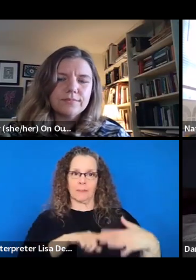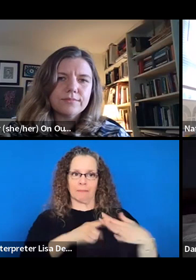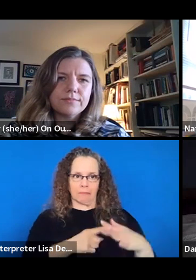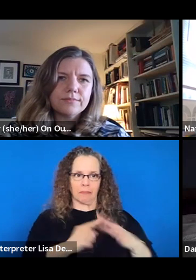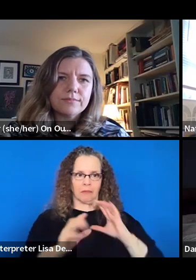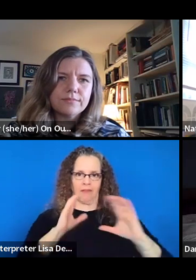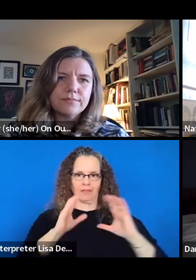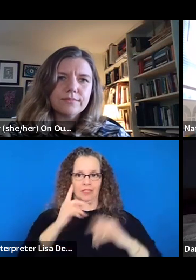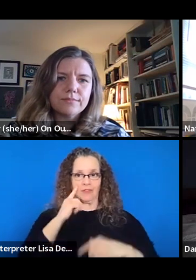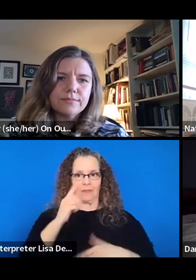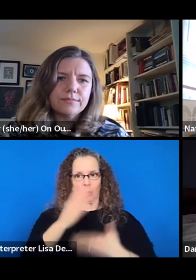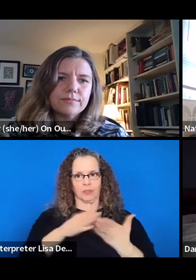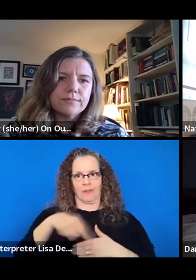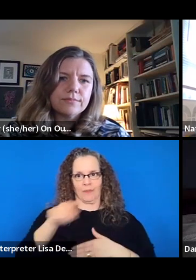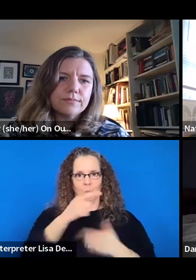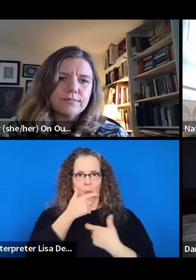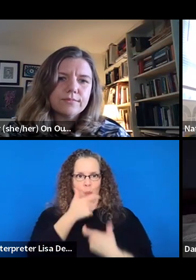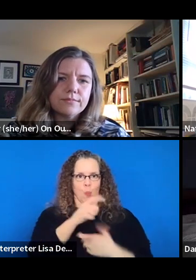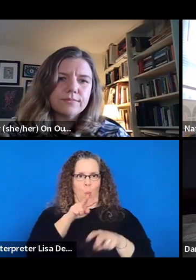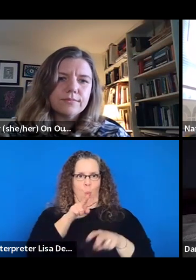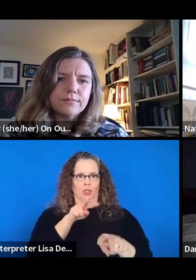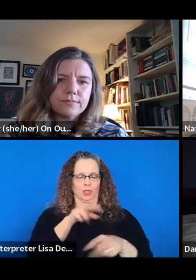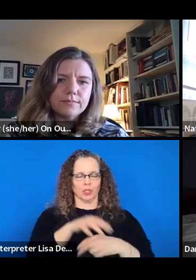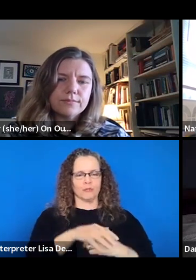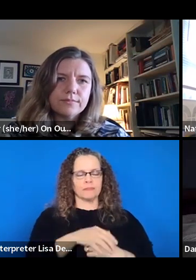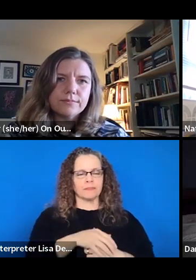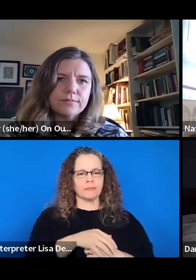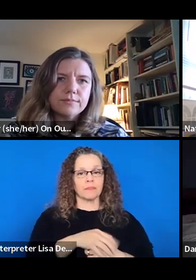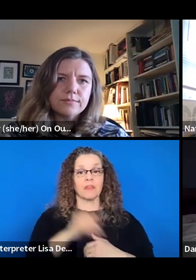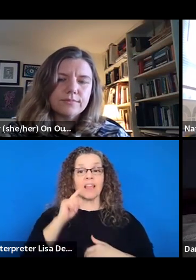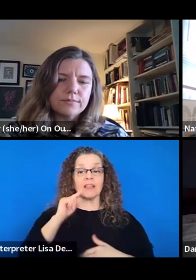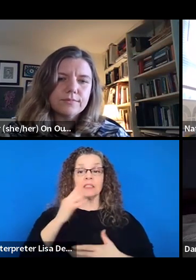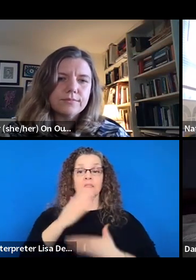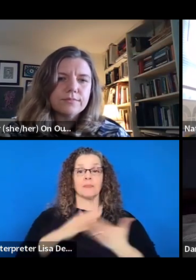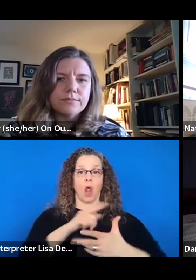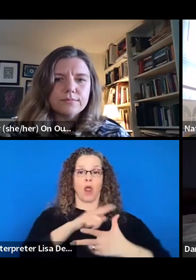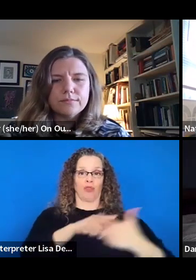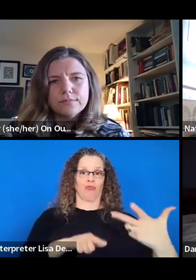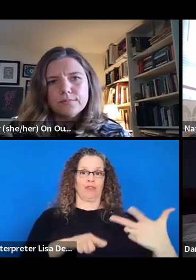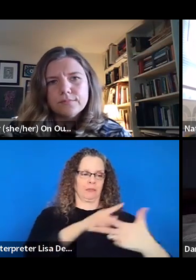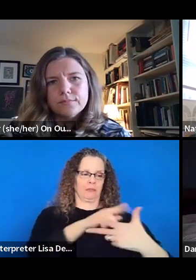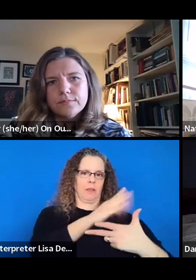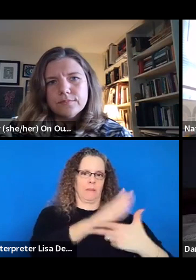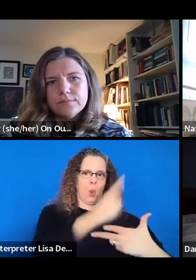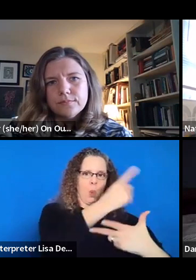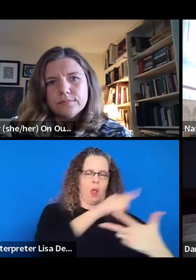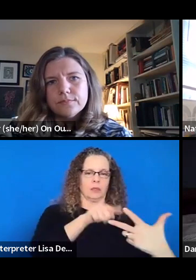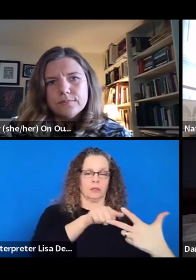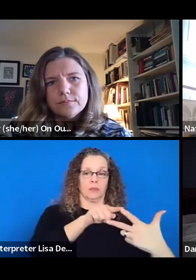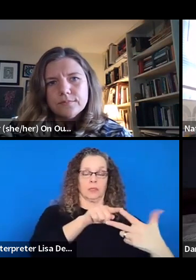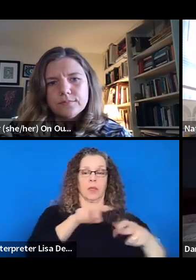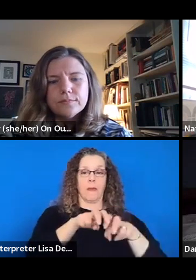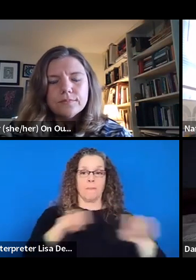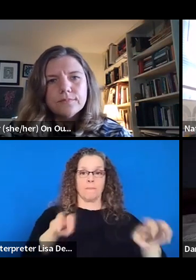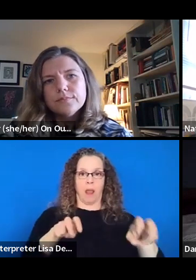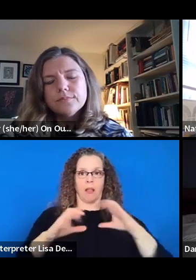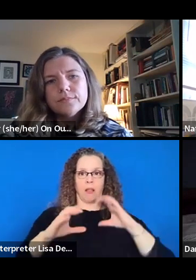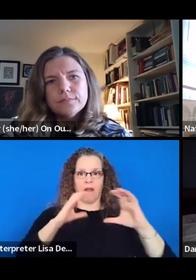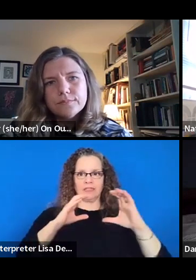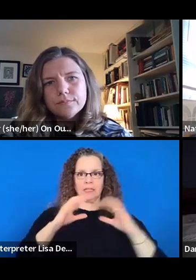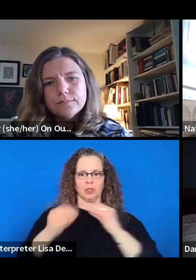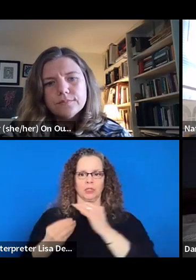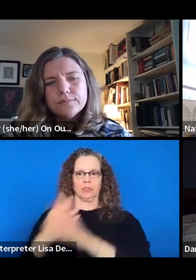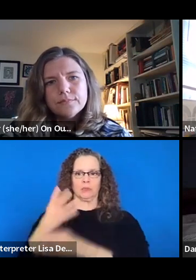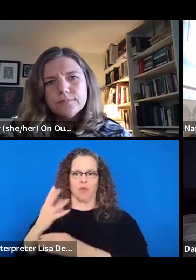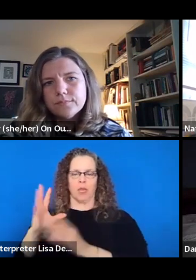quick plug. This is part of a three-part series that Art New York is hosting. Part two is a panel conversation at our spring summit, um,